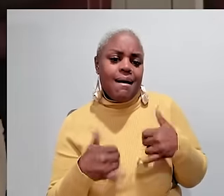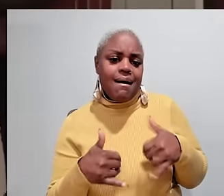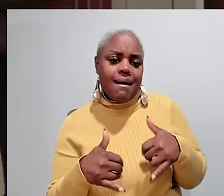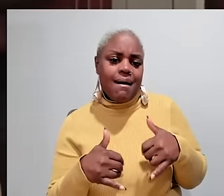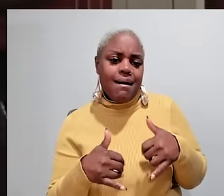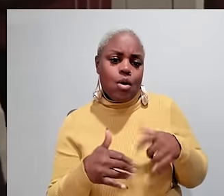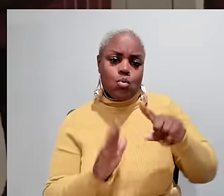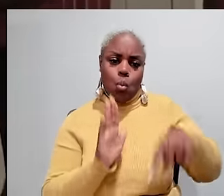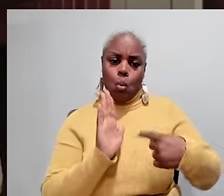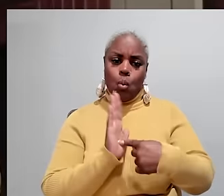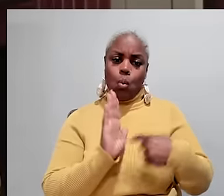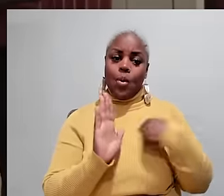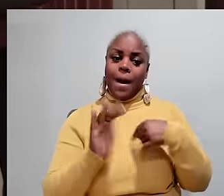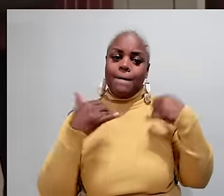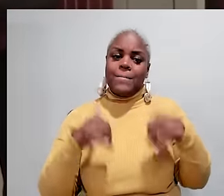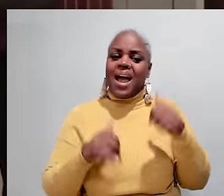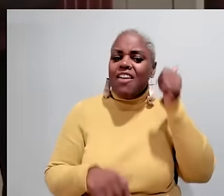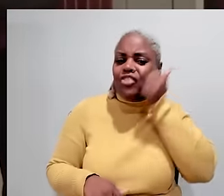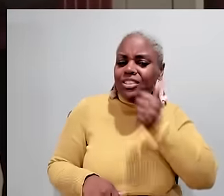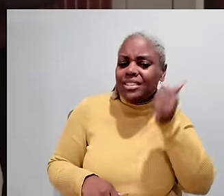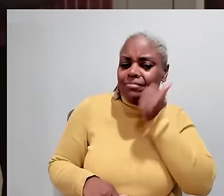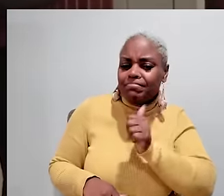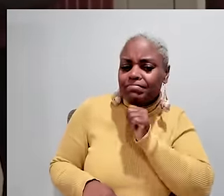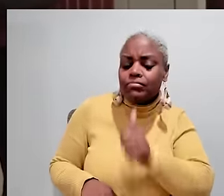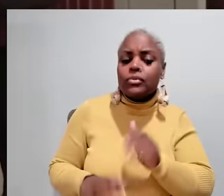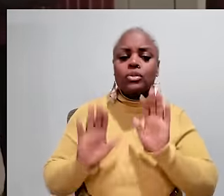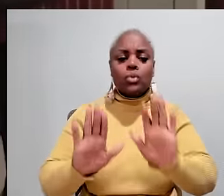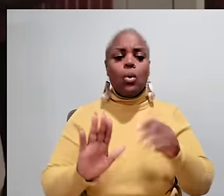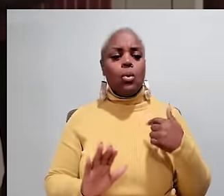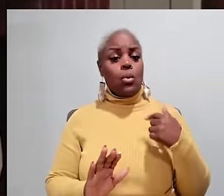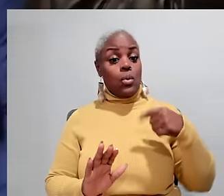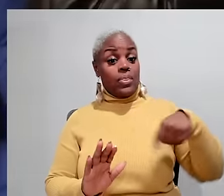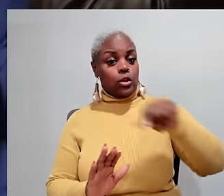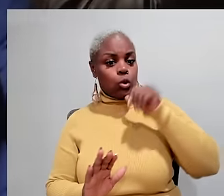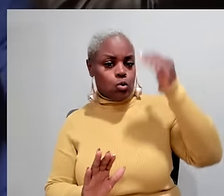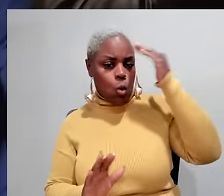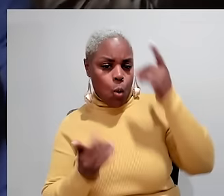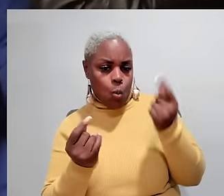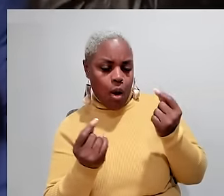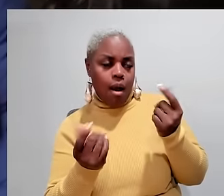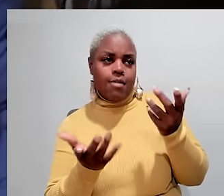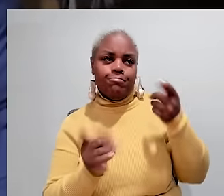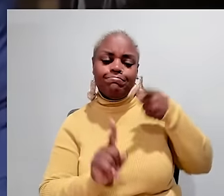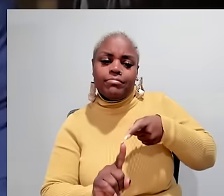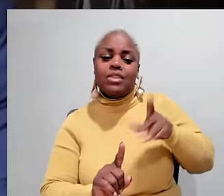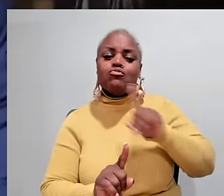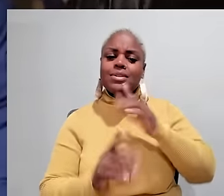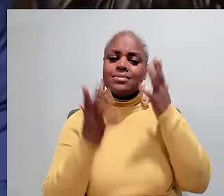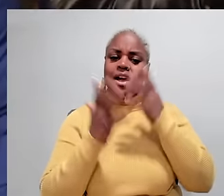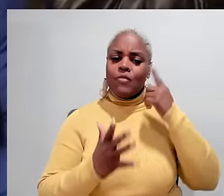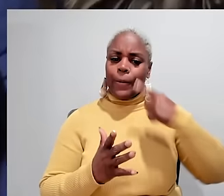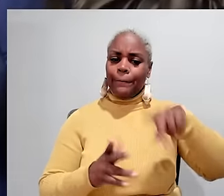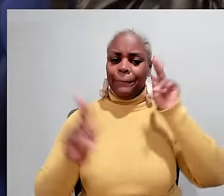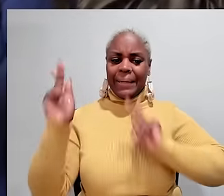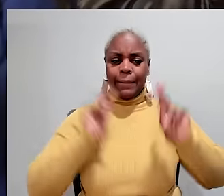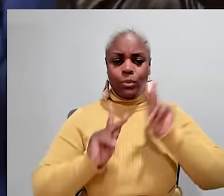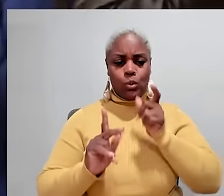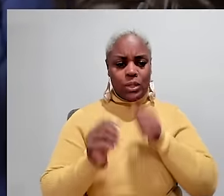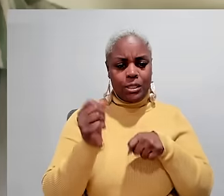people who make decisions on how much we get paid doesn't see it they don't don't play the role that we play every day so they don't know how much